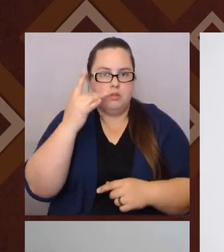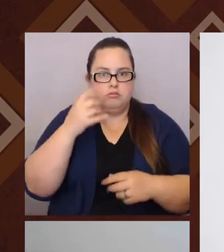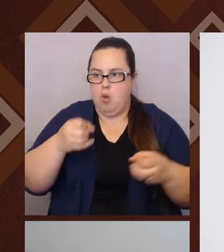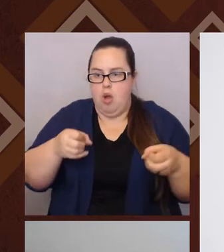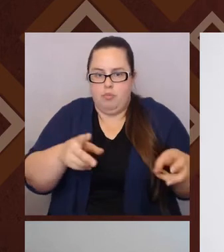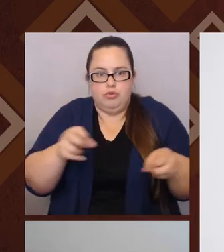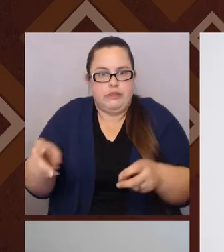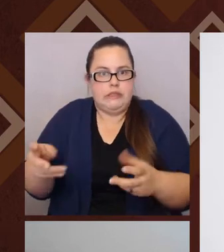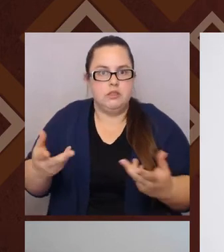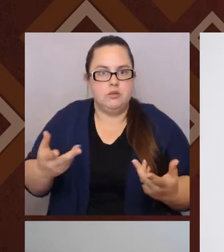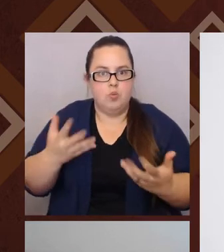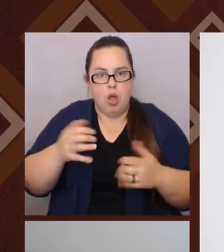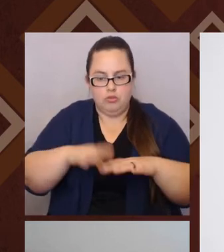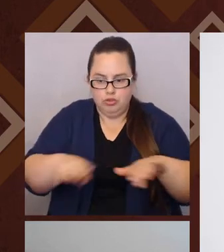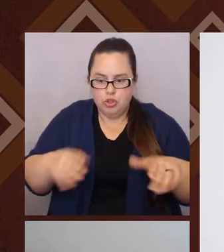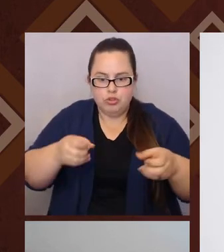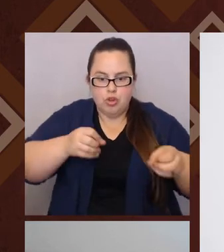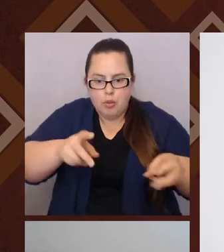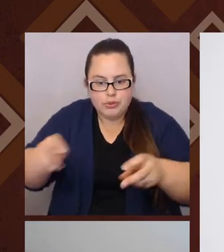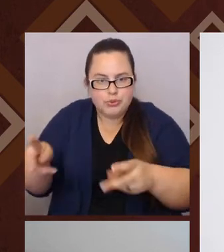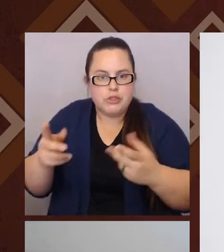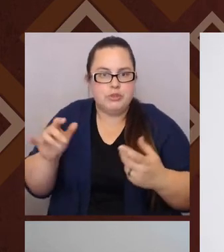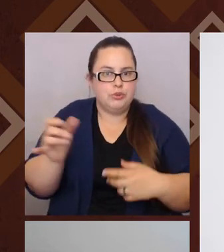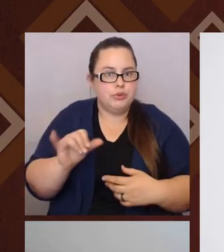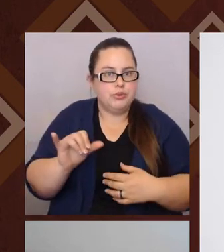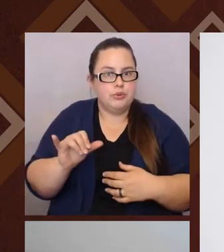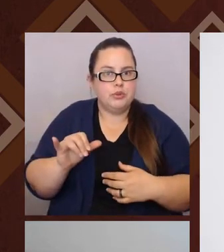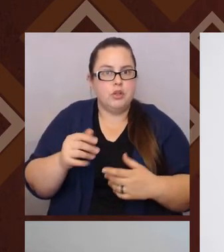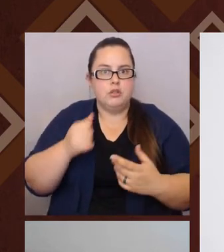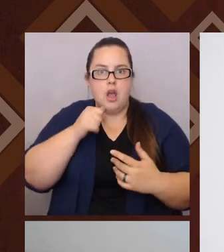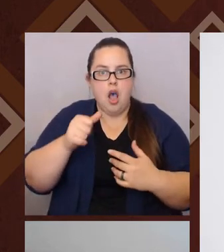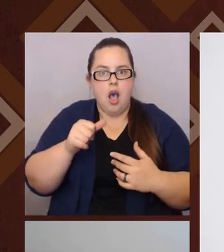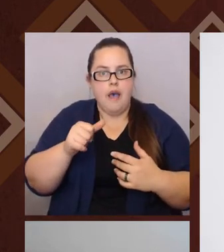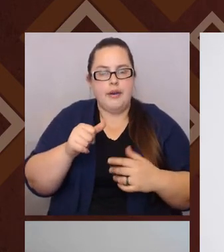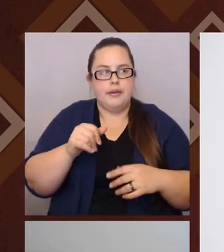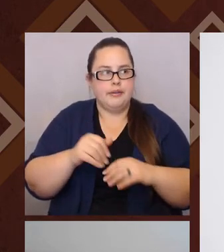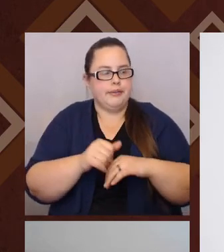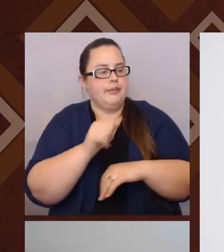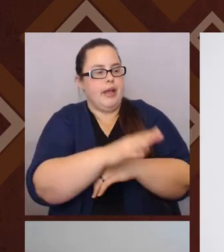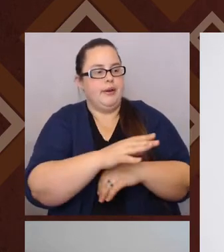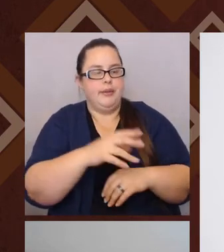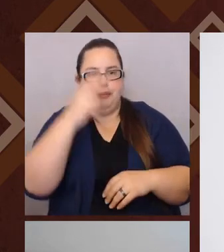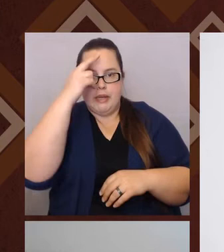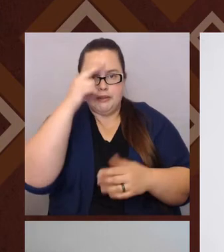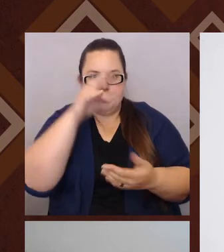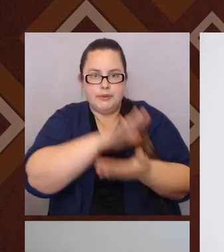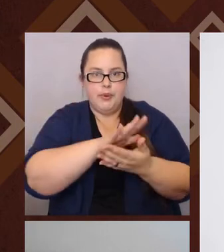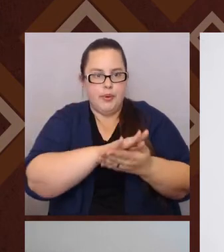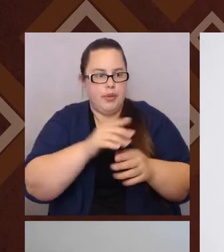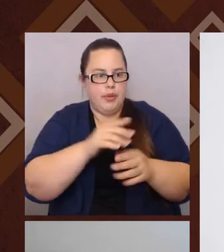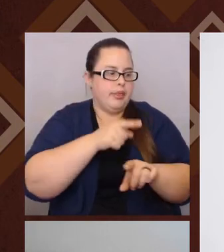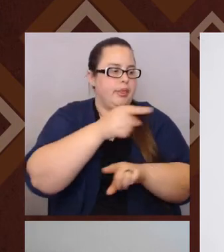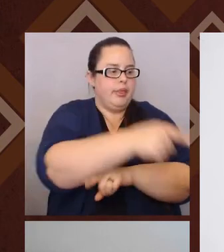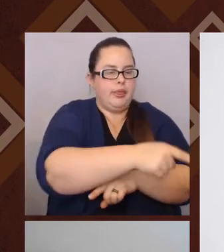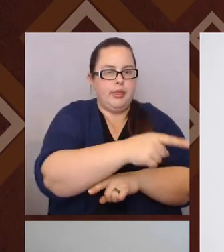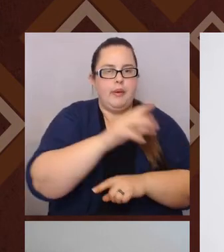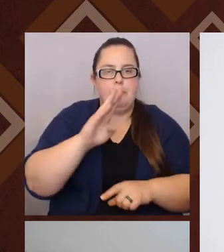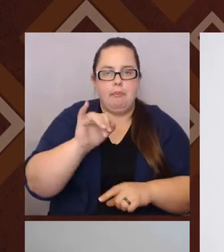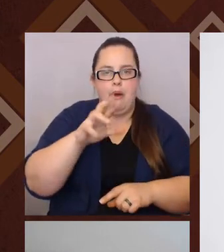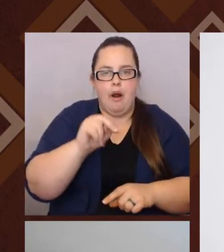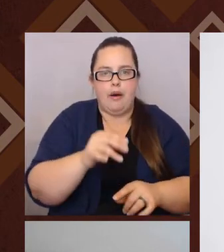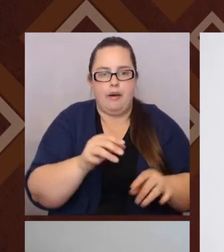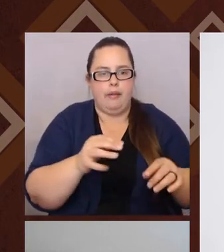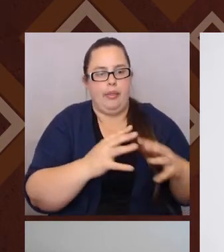their children to have those opportunities, not to be sent to the Mexican school down the street. That was a barn that wasn't the same as the white school,